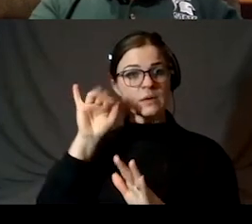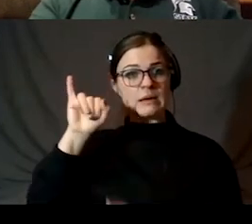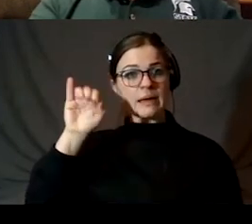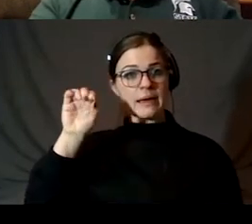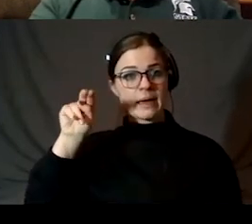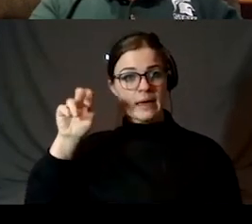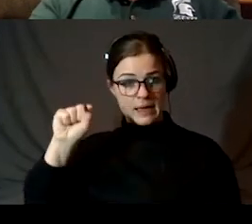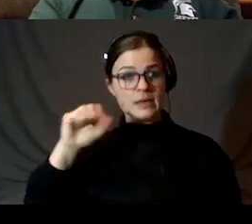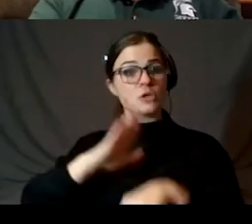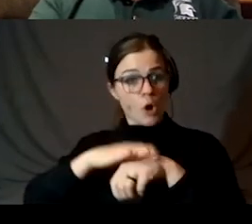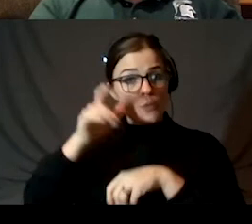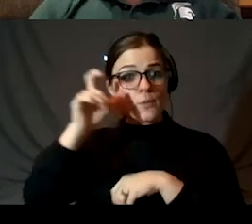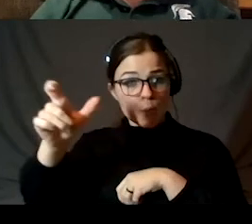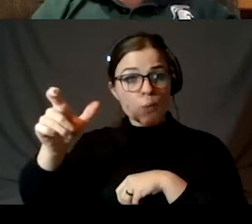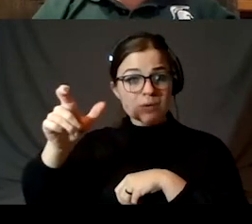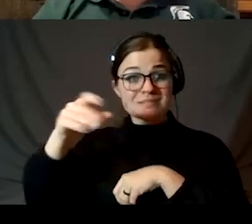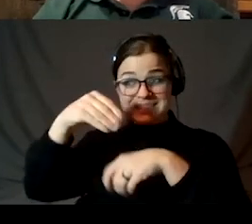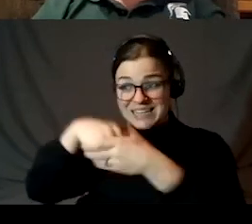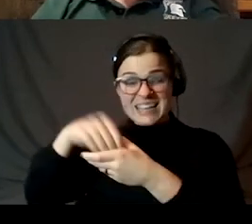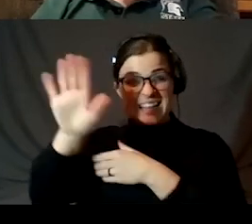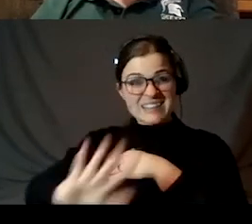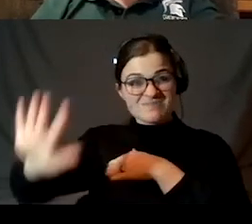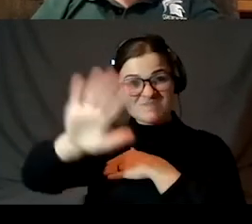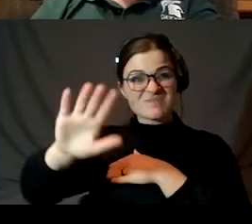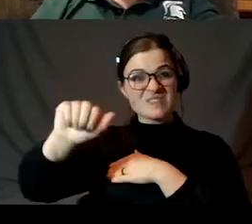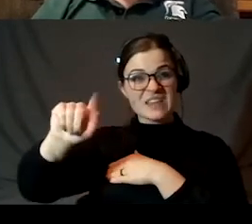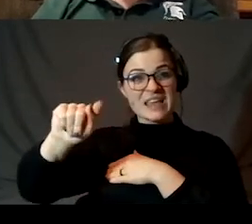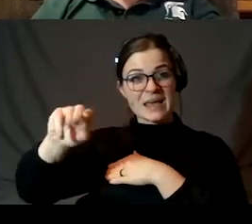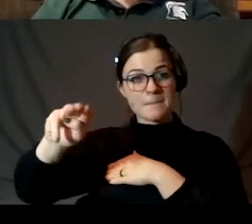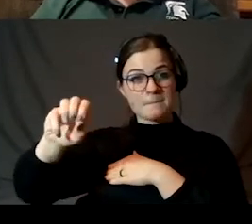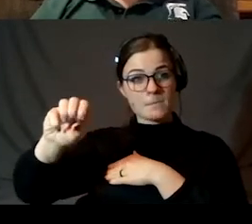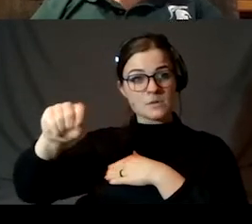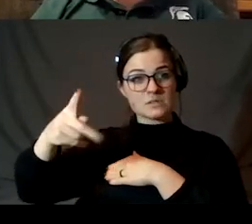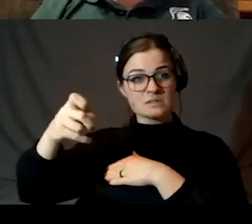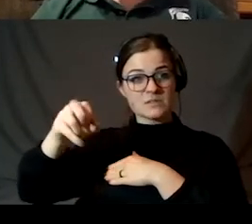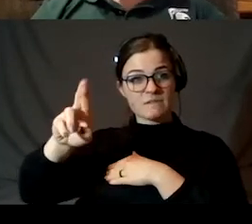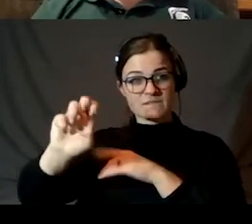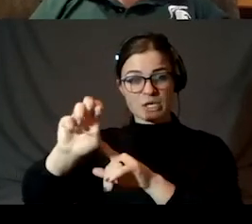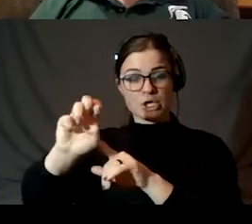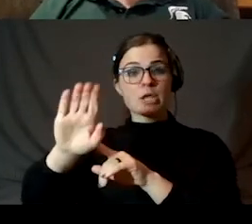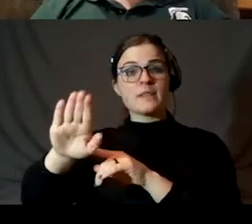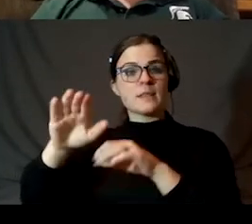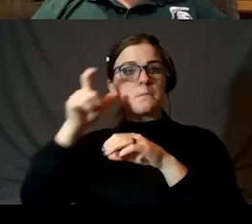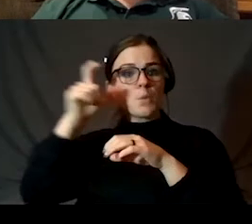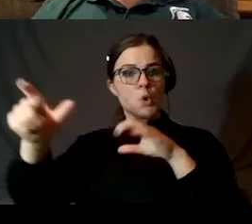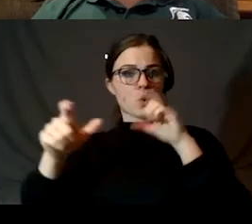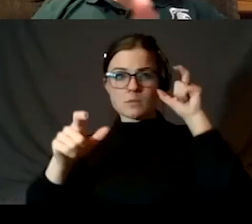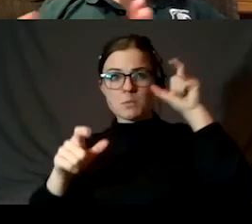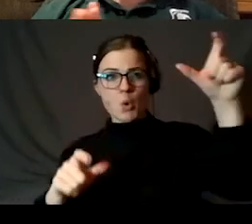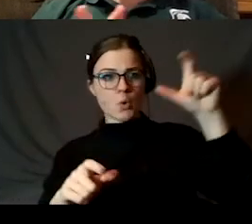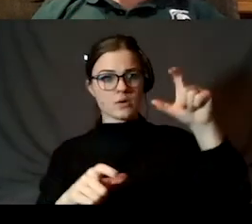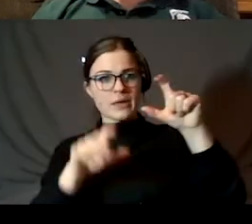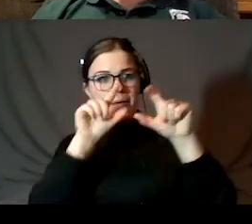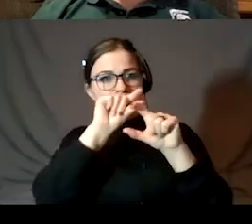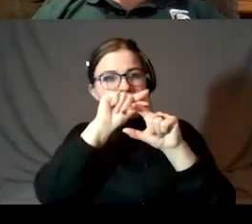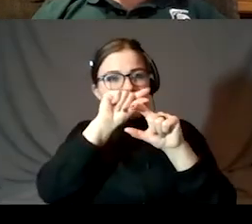on the moon in the atmosphere. They found absorption lines. So the moon has a very, very, very thin atmosphere, but it is much